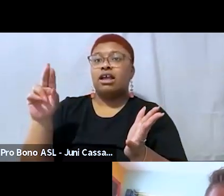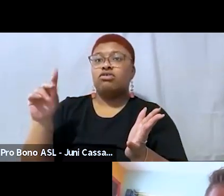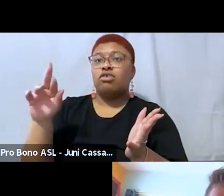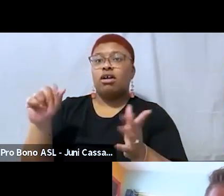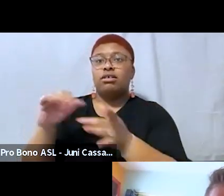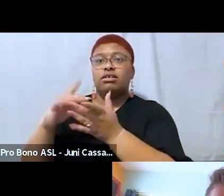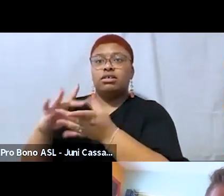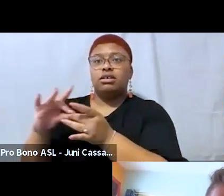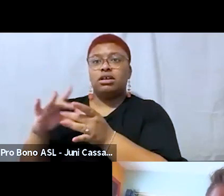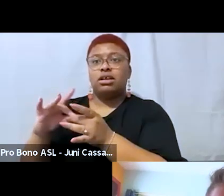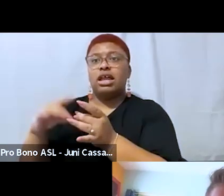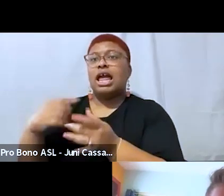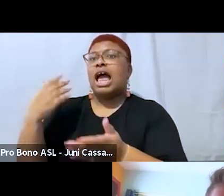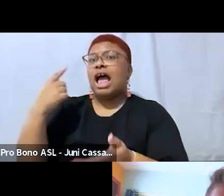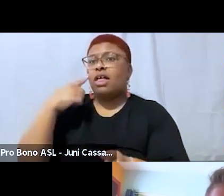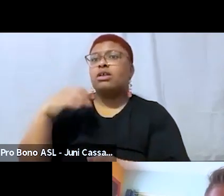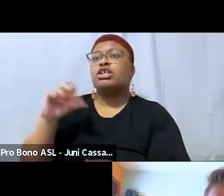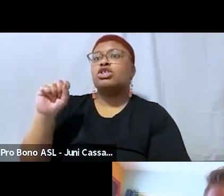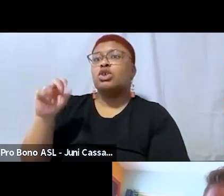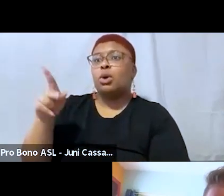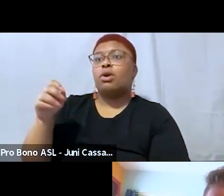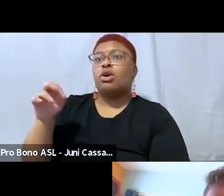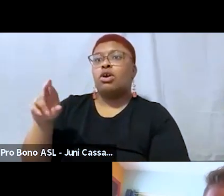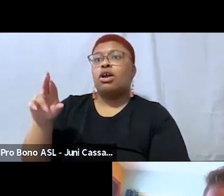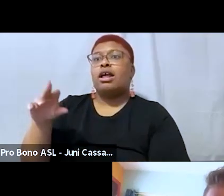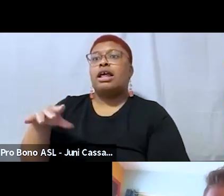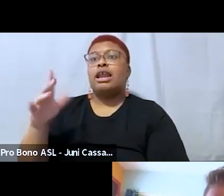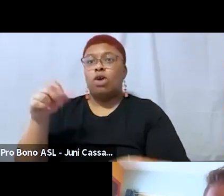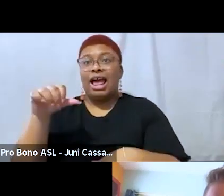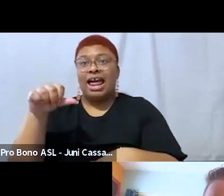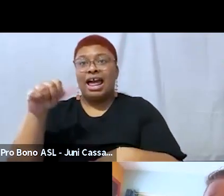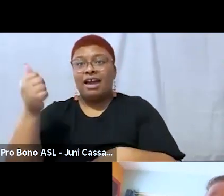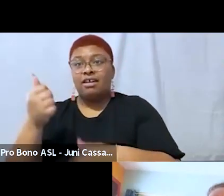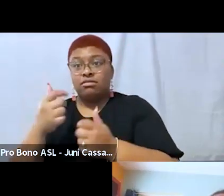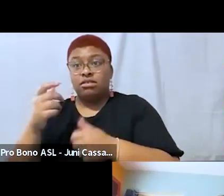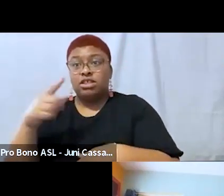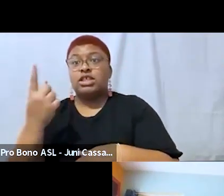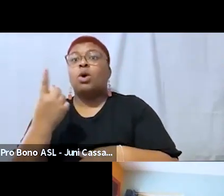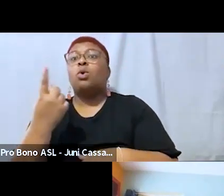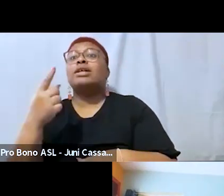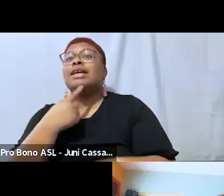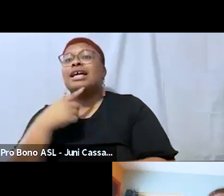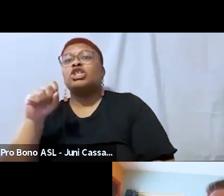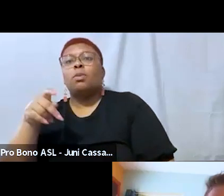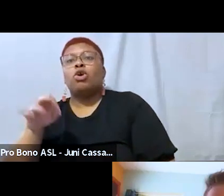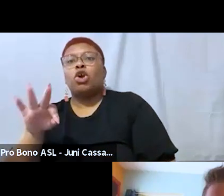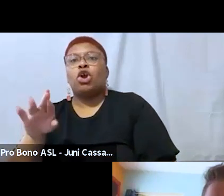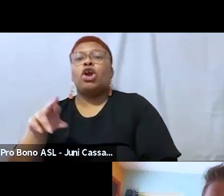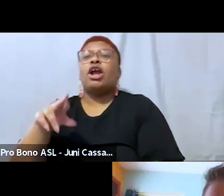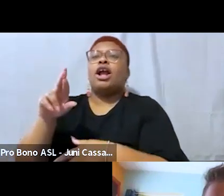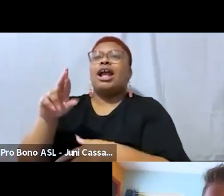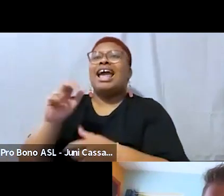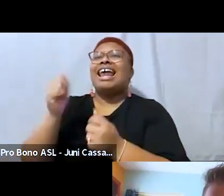so like super fat so you like the first person said super and everybody else answered fat yeah and you call back so it would be like